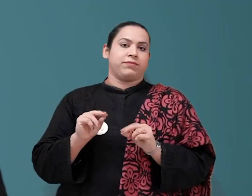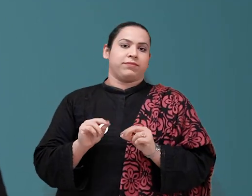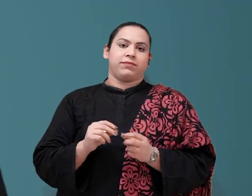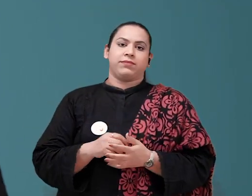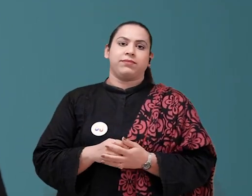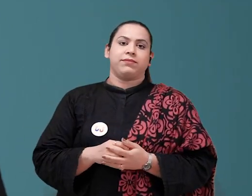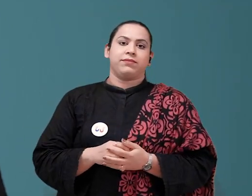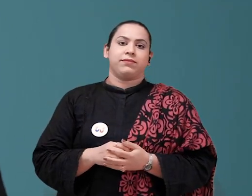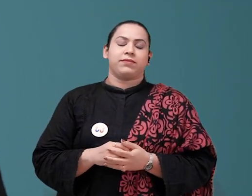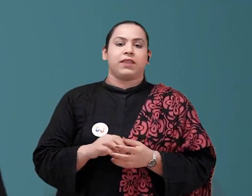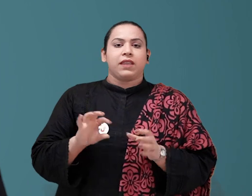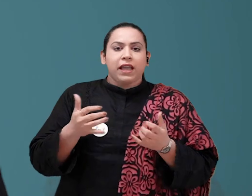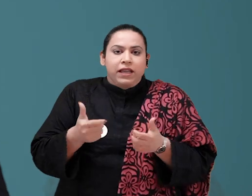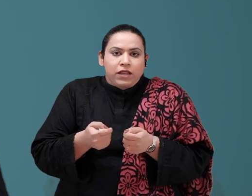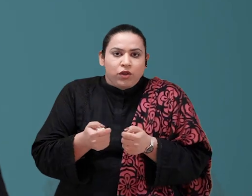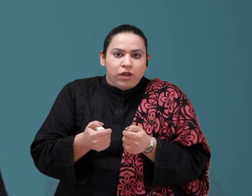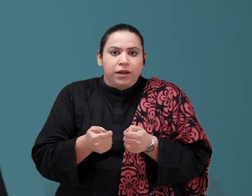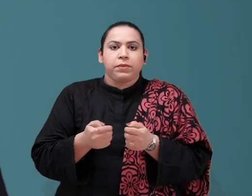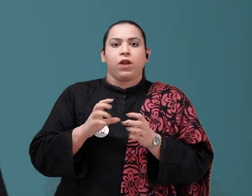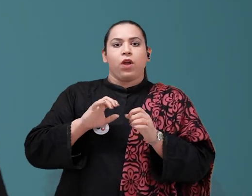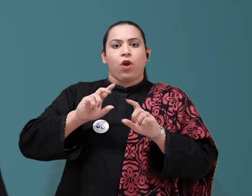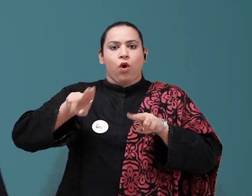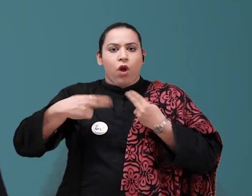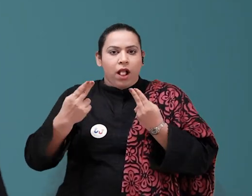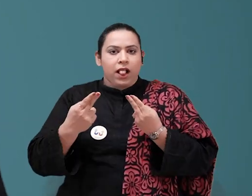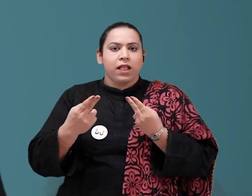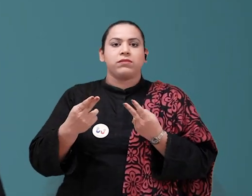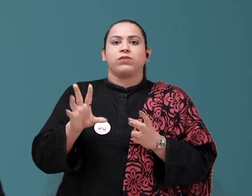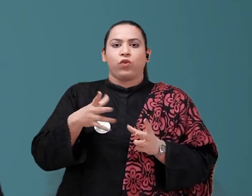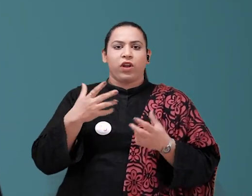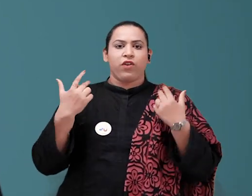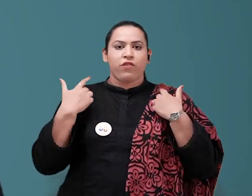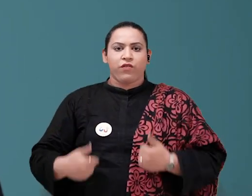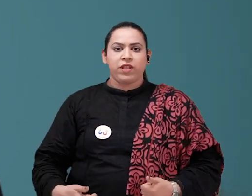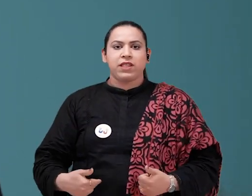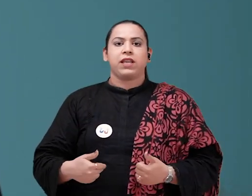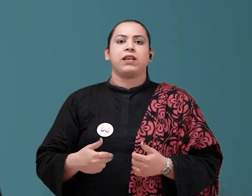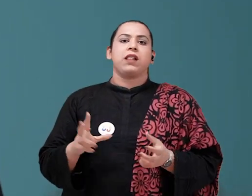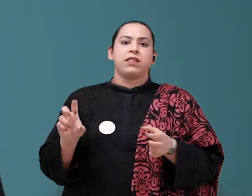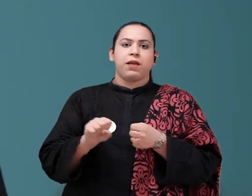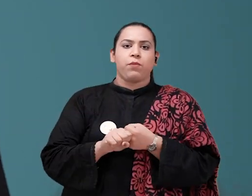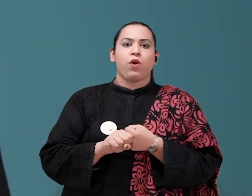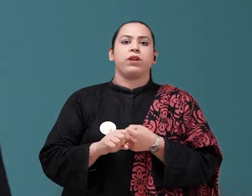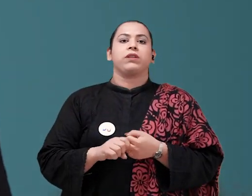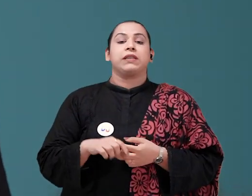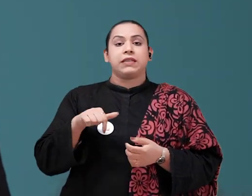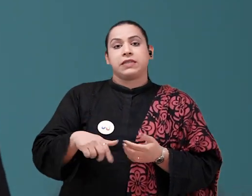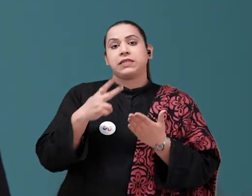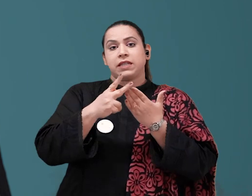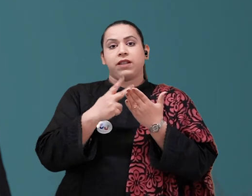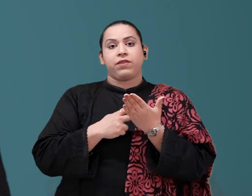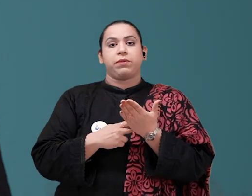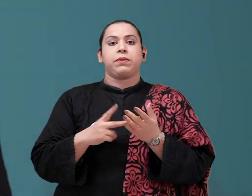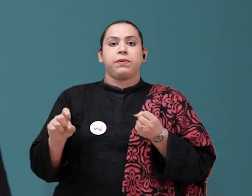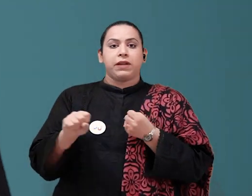no participation this level. So, at every level, the kids are competing. And in Pakistan,